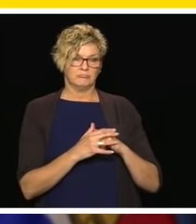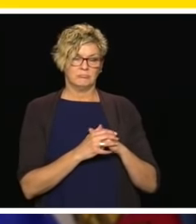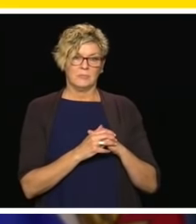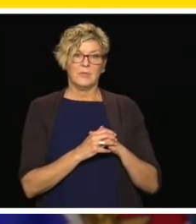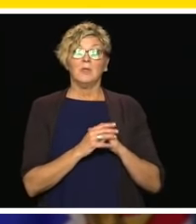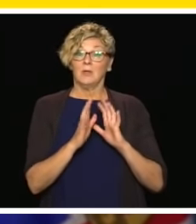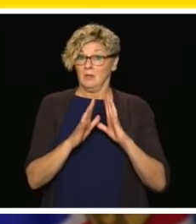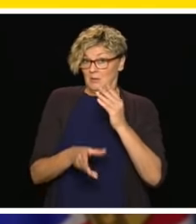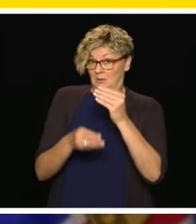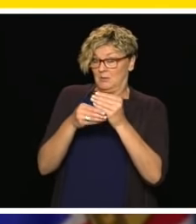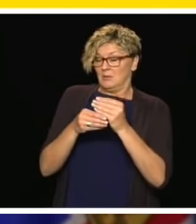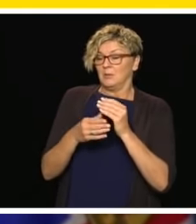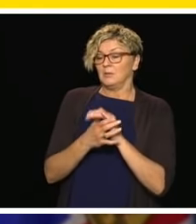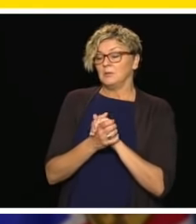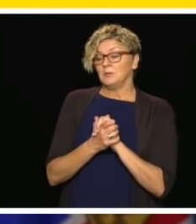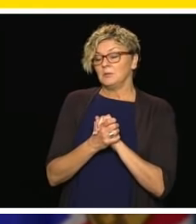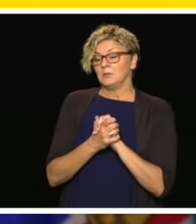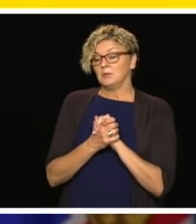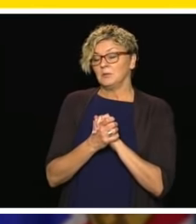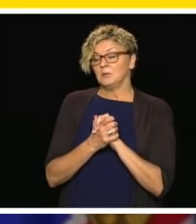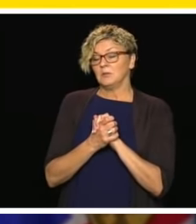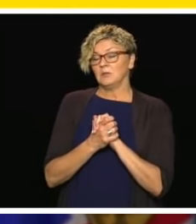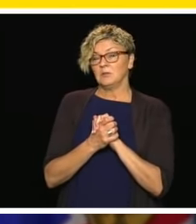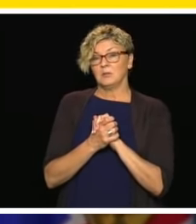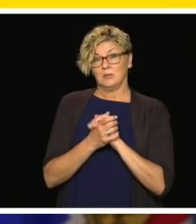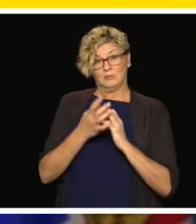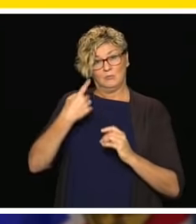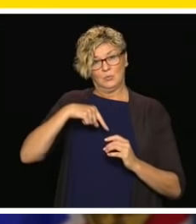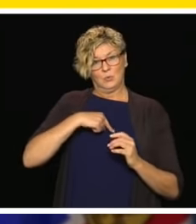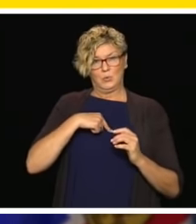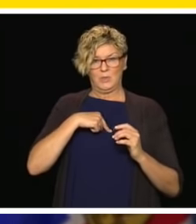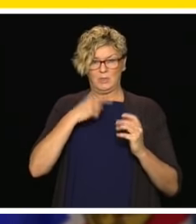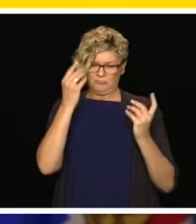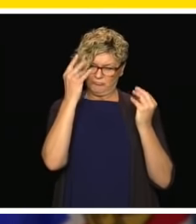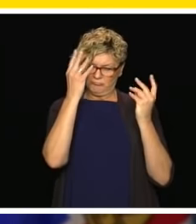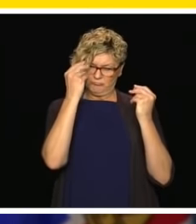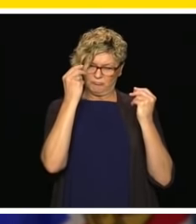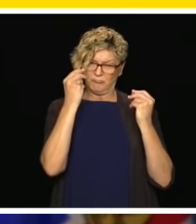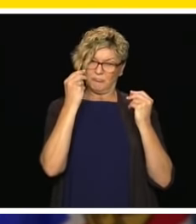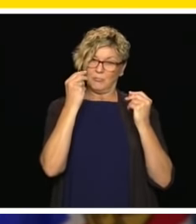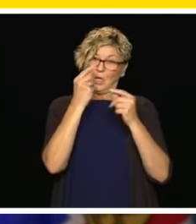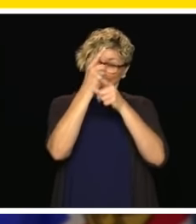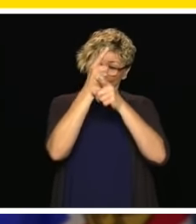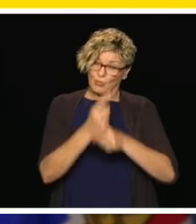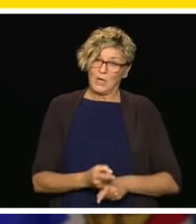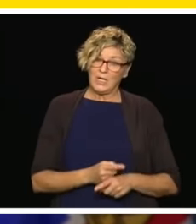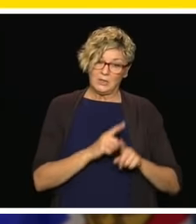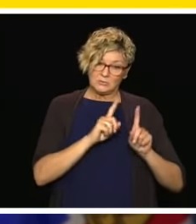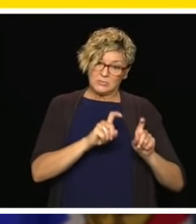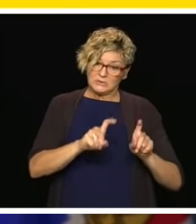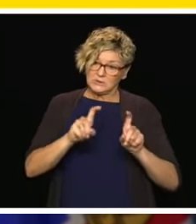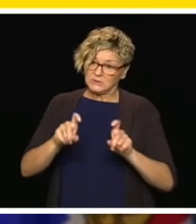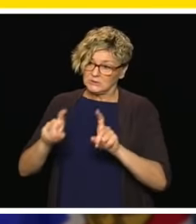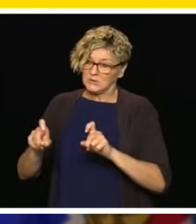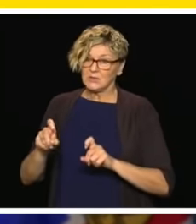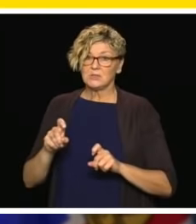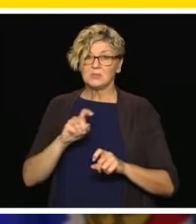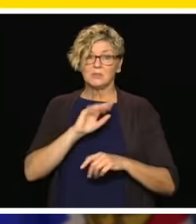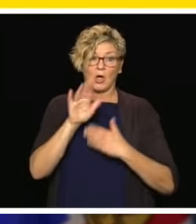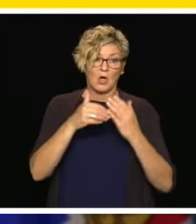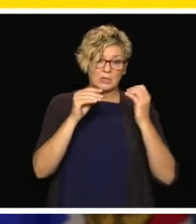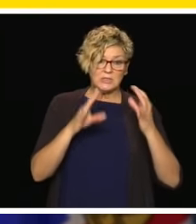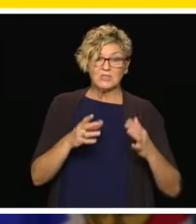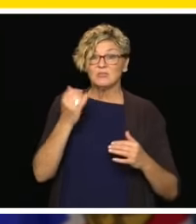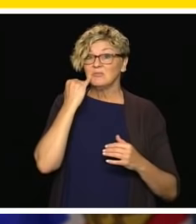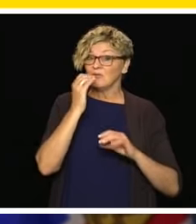Just to say that there's no value that we see in regularly testing people without symptoms but absolutely